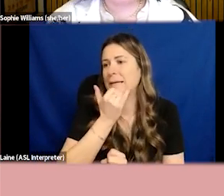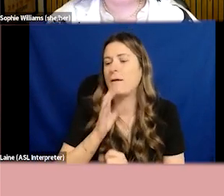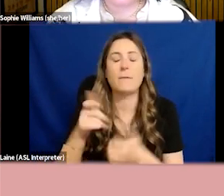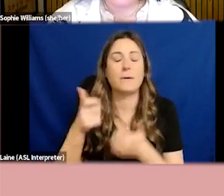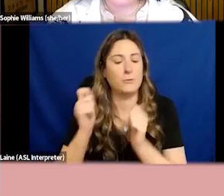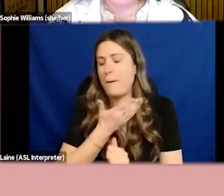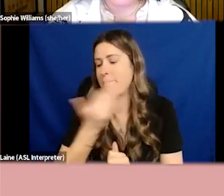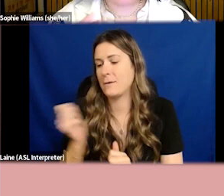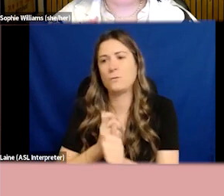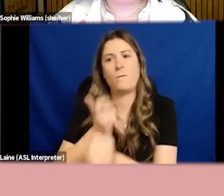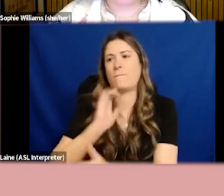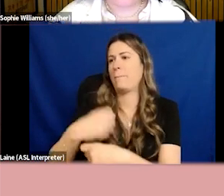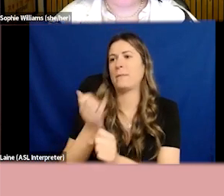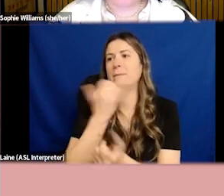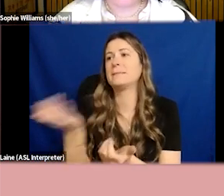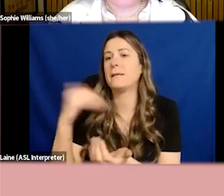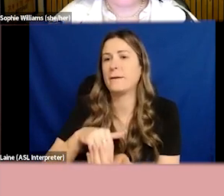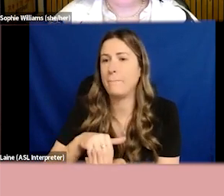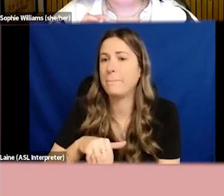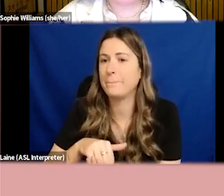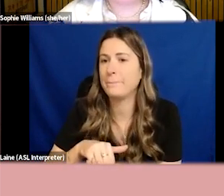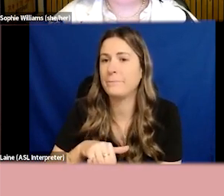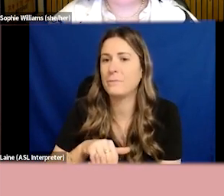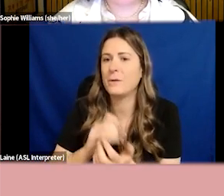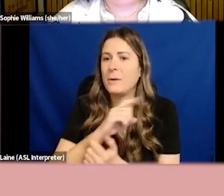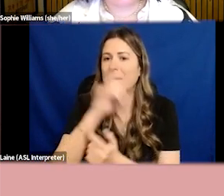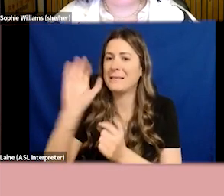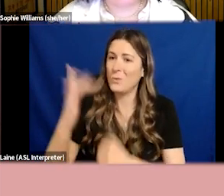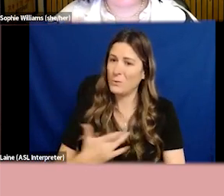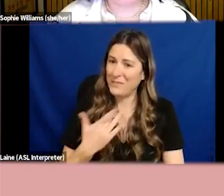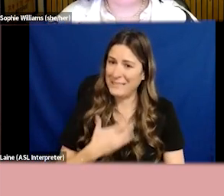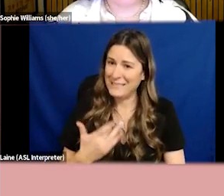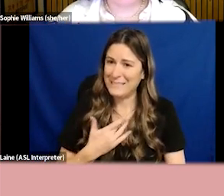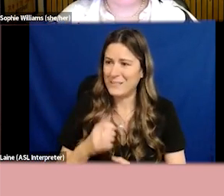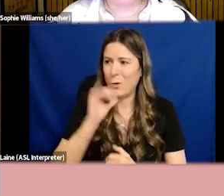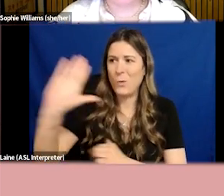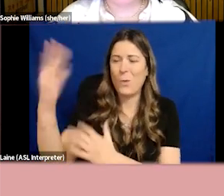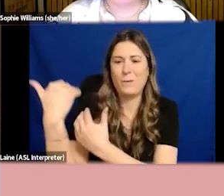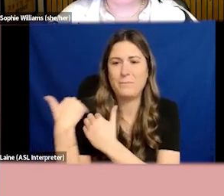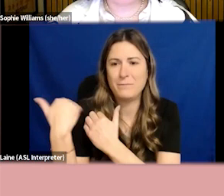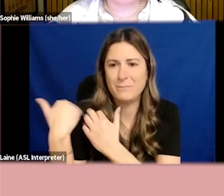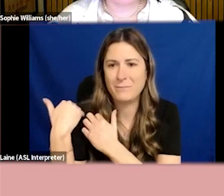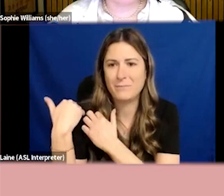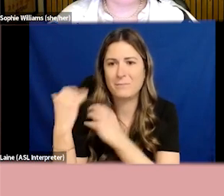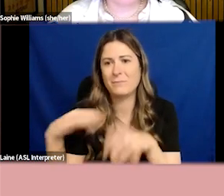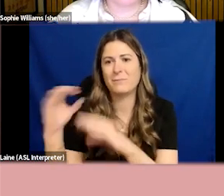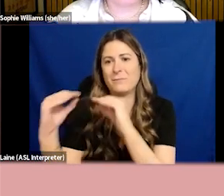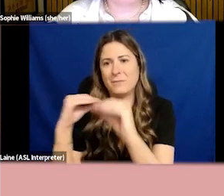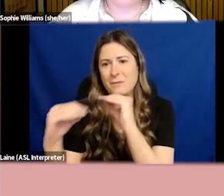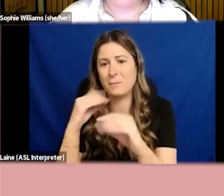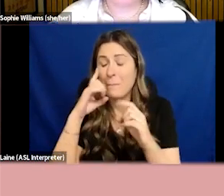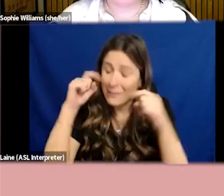All of the other feelings are for me, they're not for them. So when you make a mistake in this conversation, which is emotional,